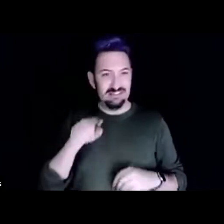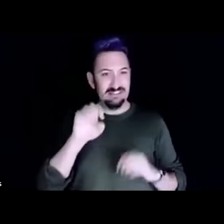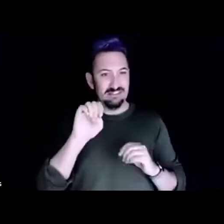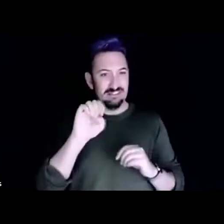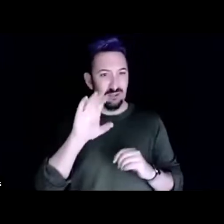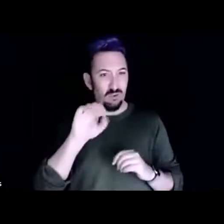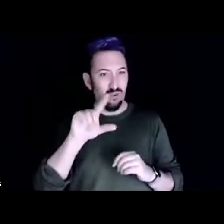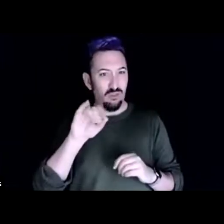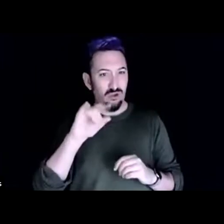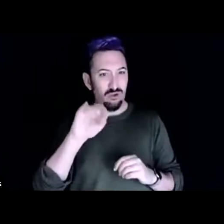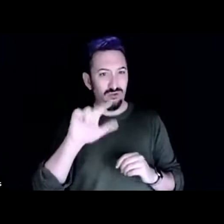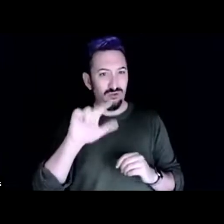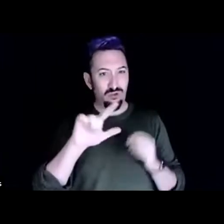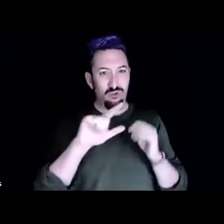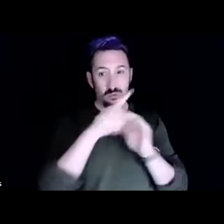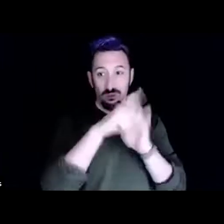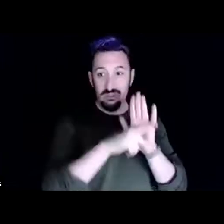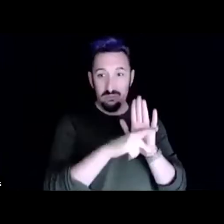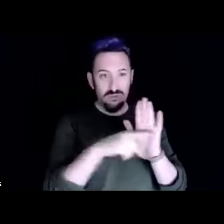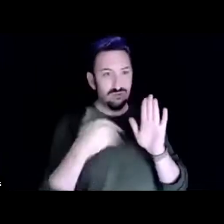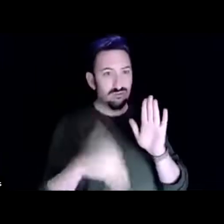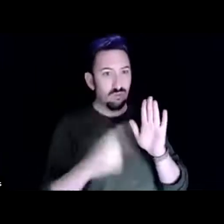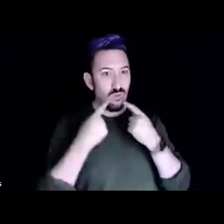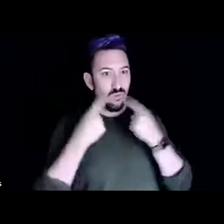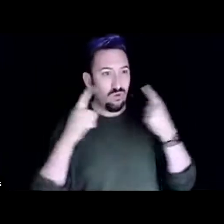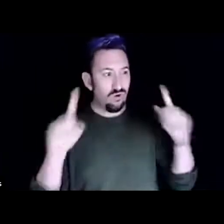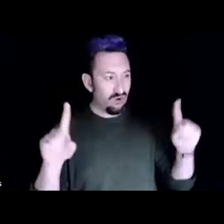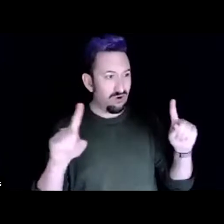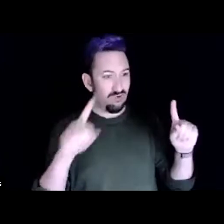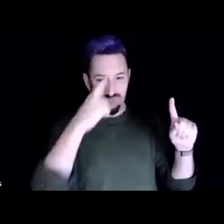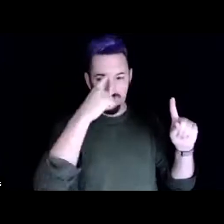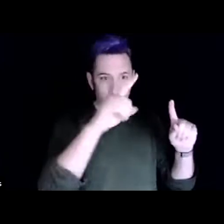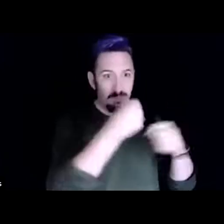systems. How do we apply them to human systems?